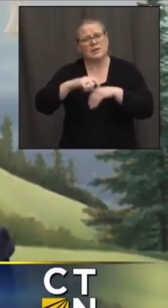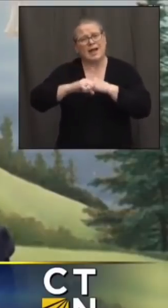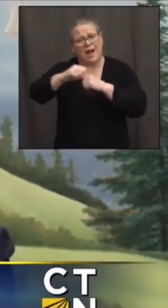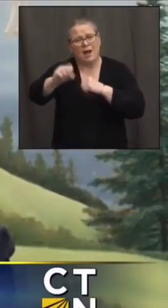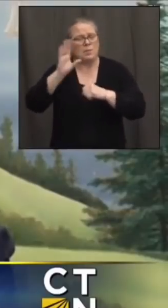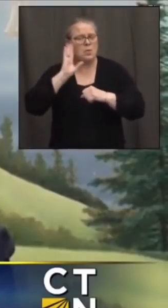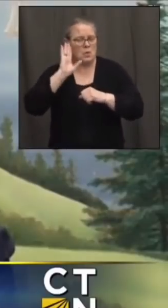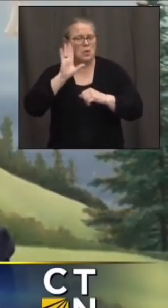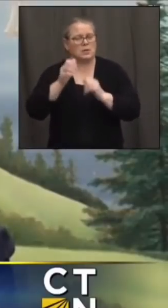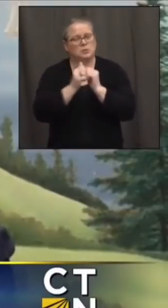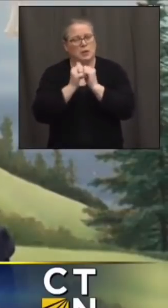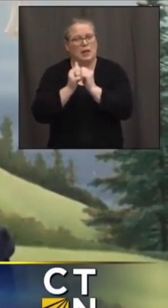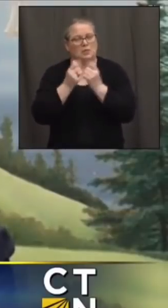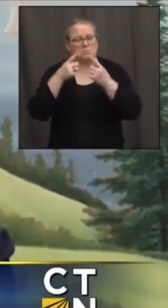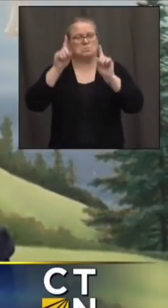guys